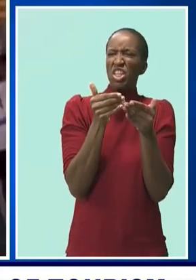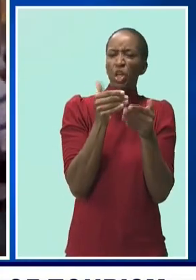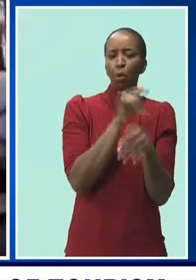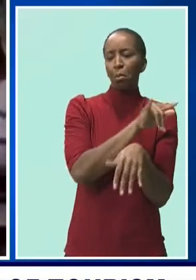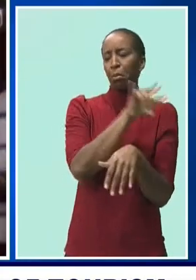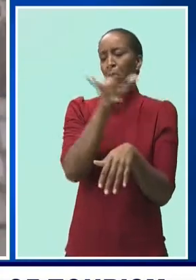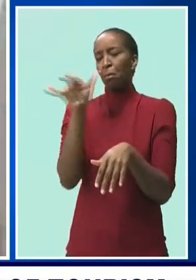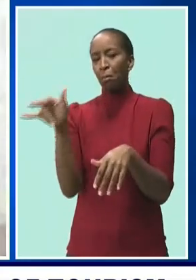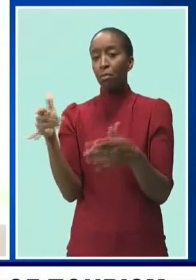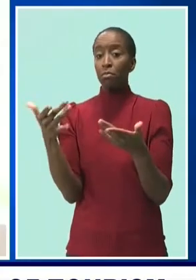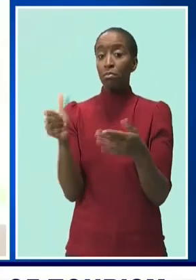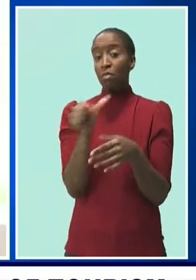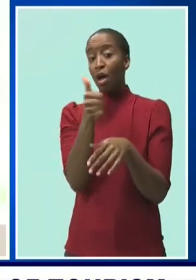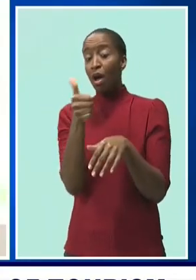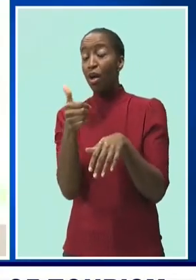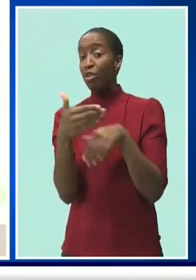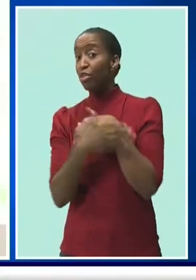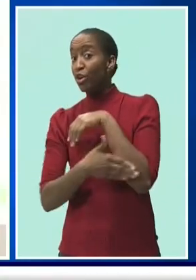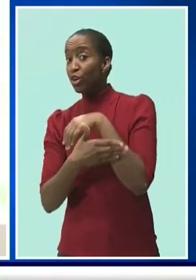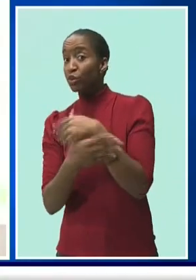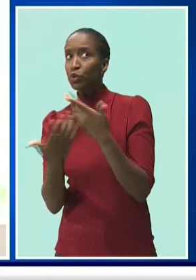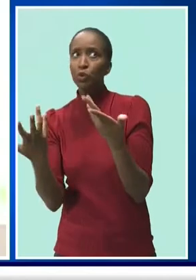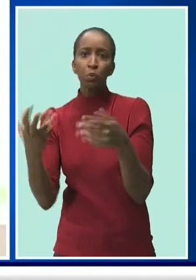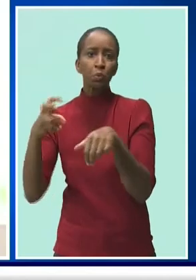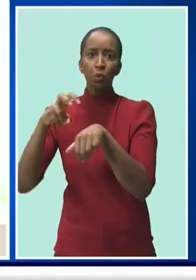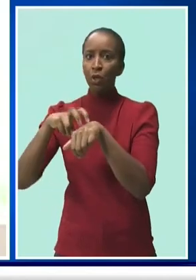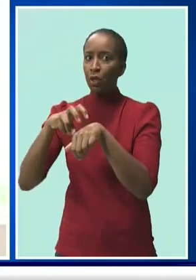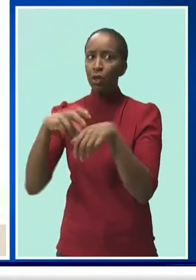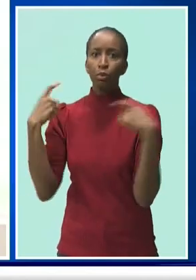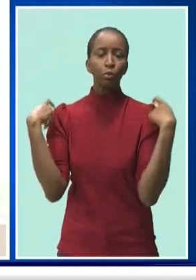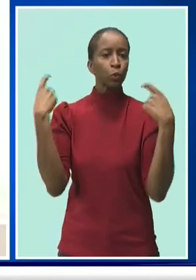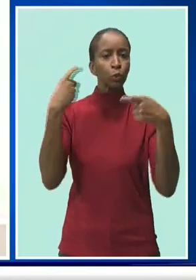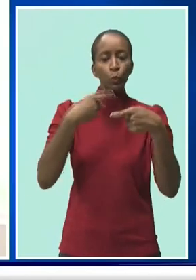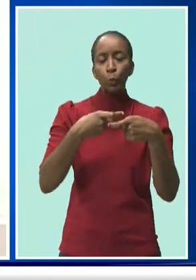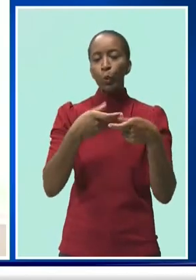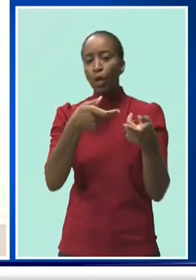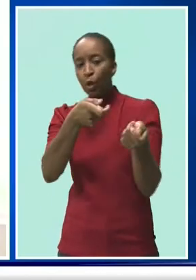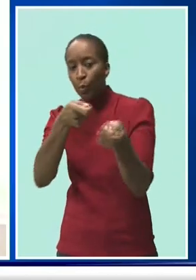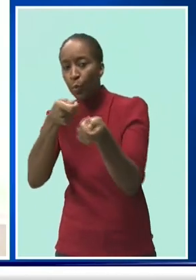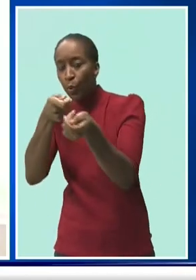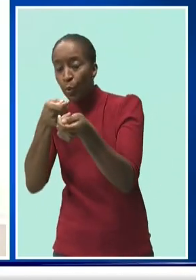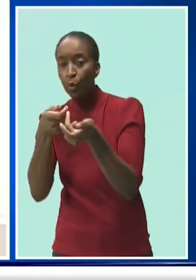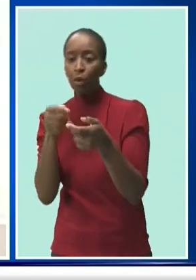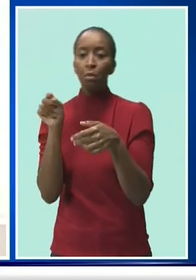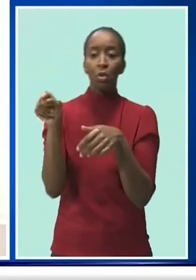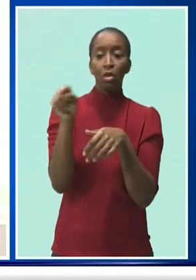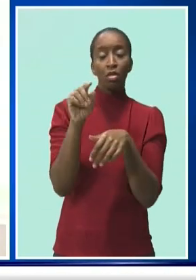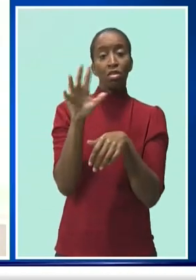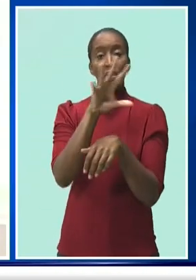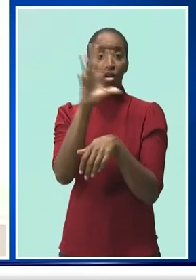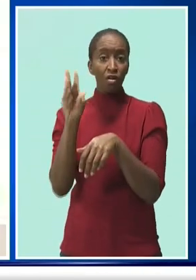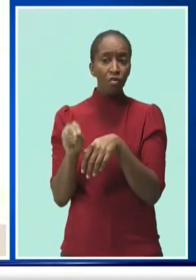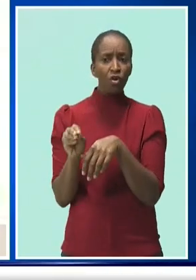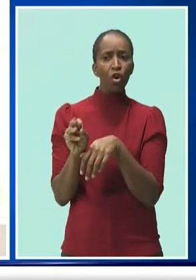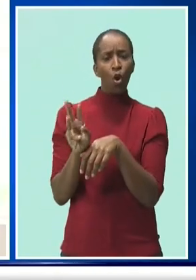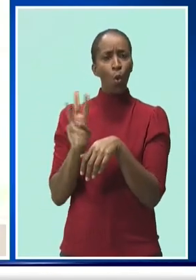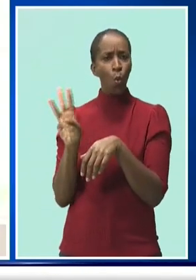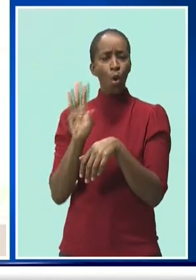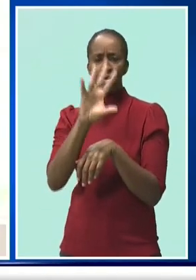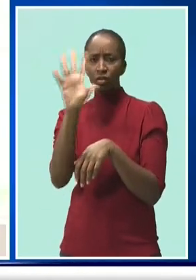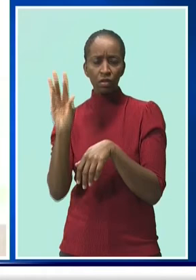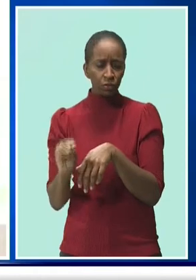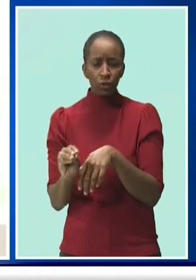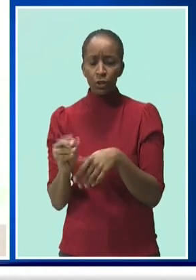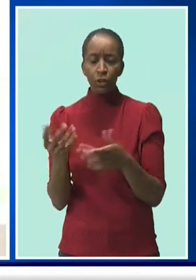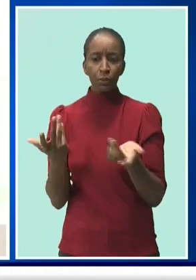don't know. We're going to try countries like Ireland countries like Spain countries in Africa in particular West Africa that has not necessarily been